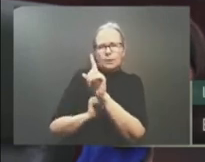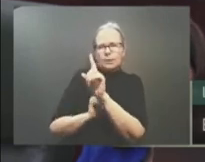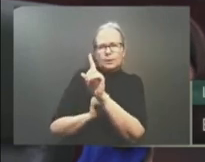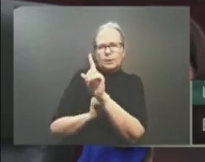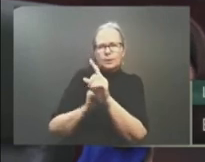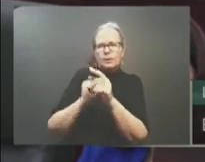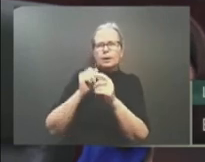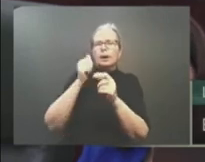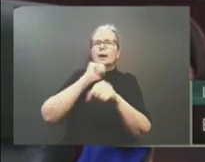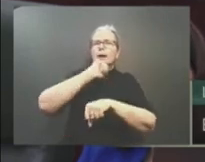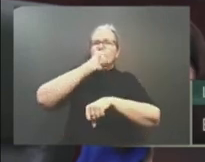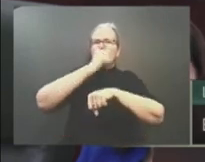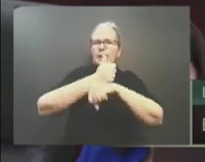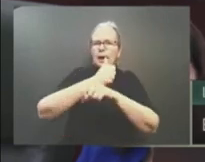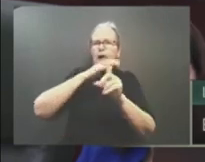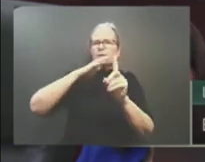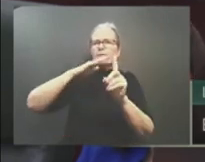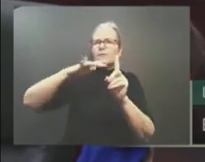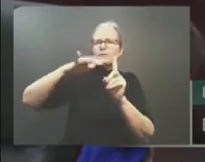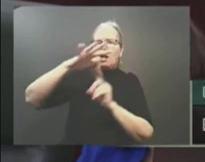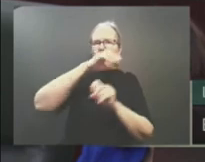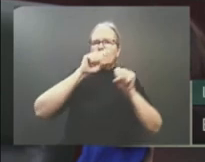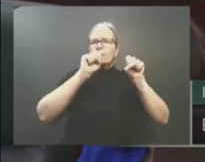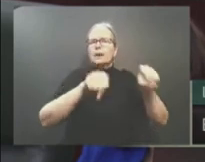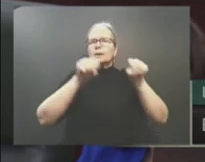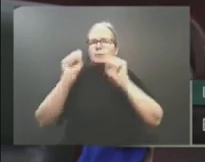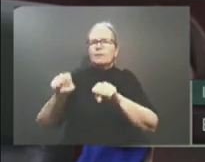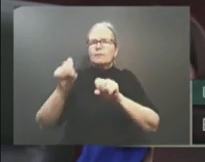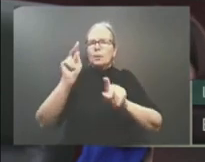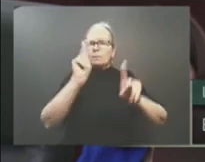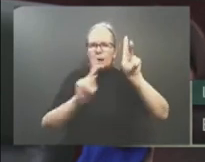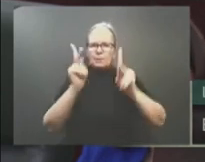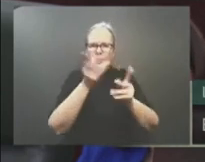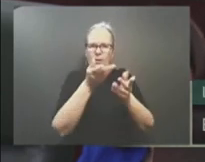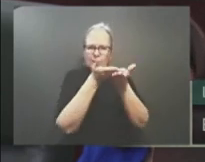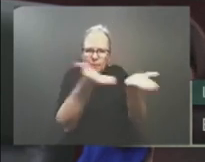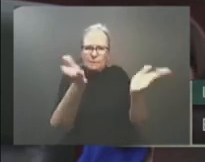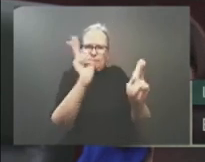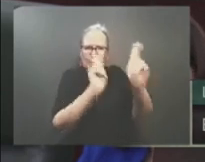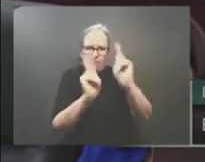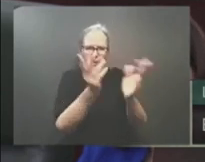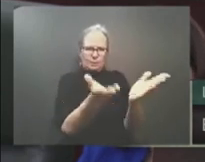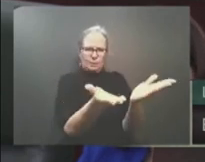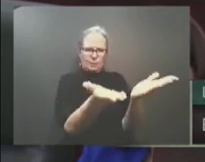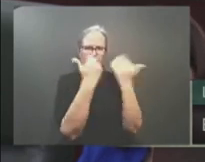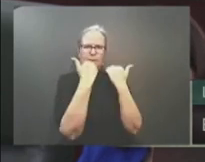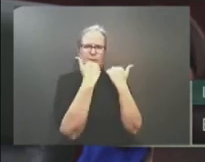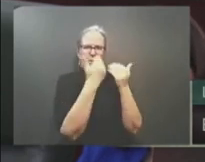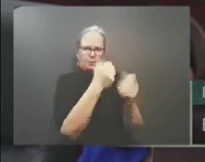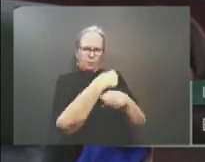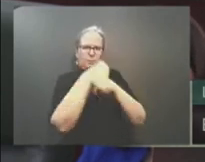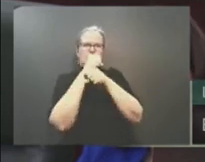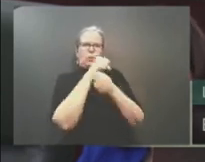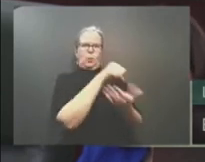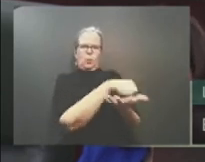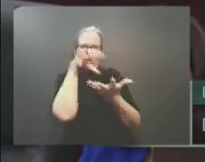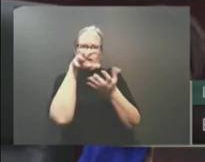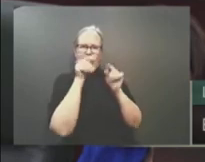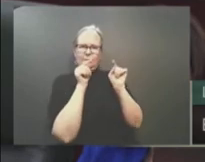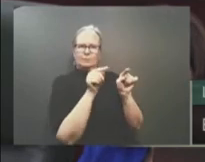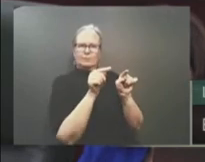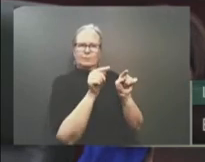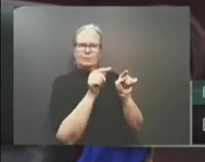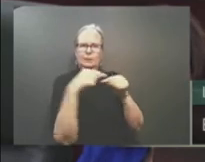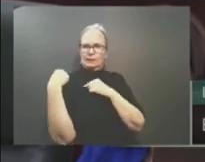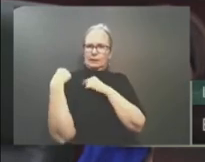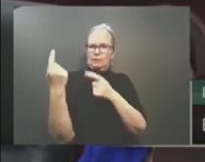creation. And over the last four years, this government was relentless in its focus to make Alberta the best place